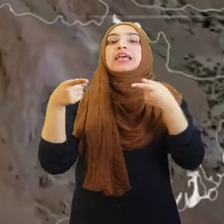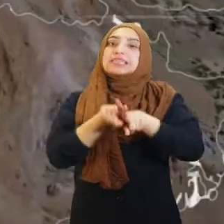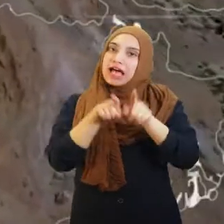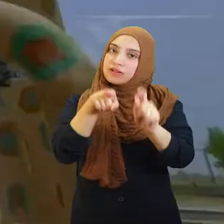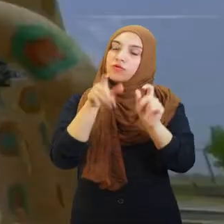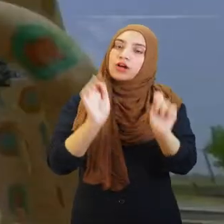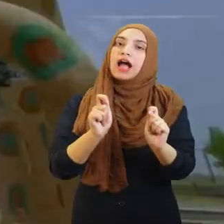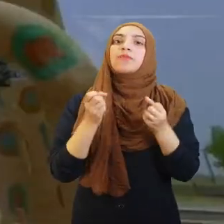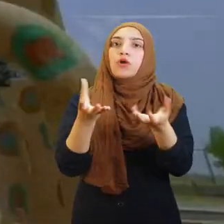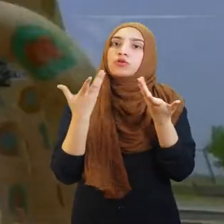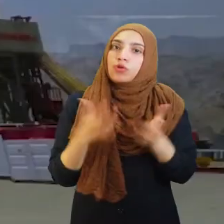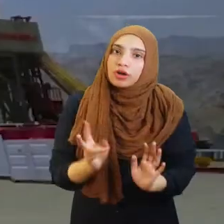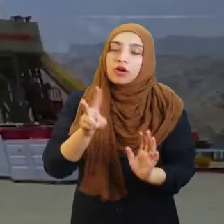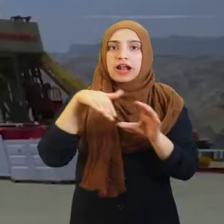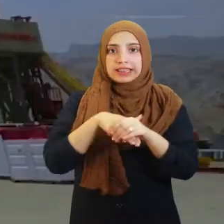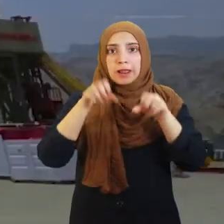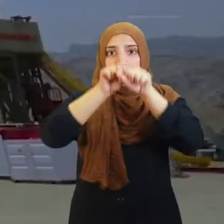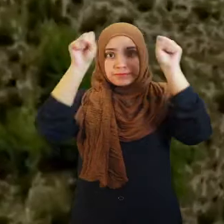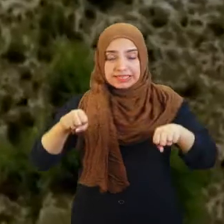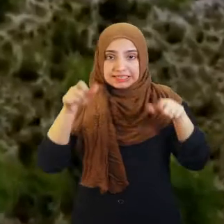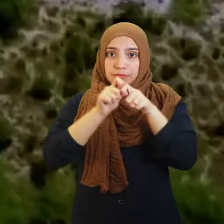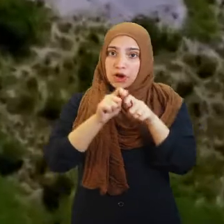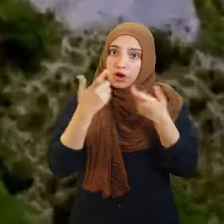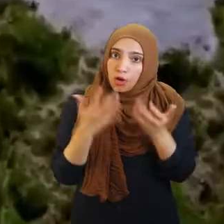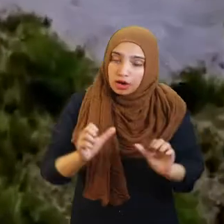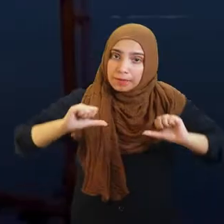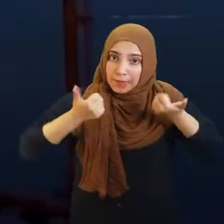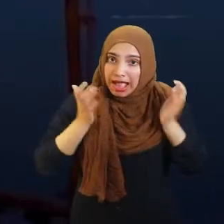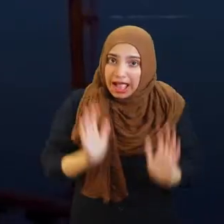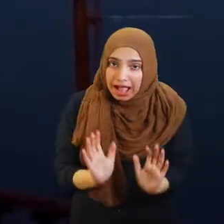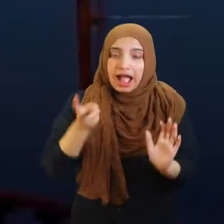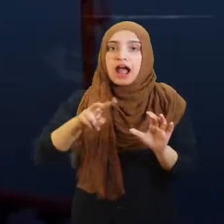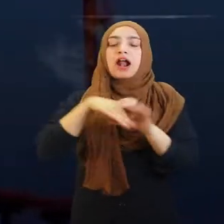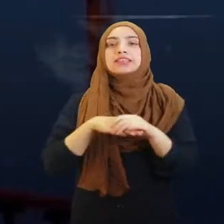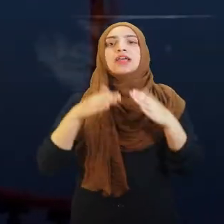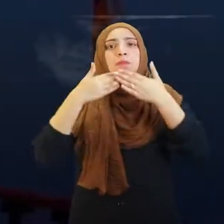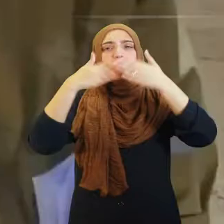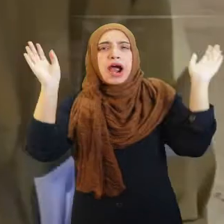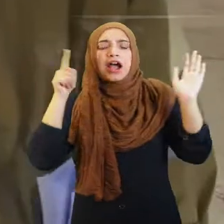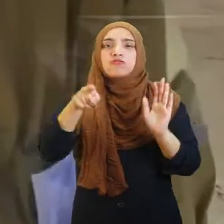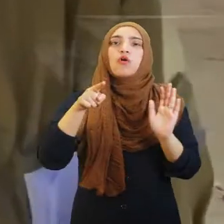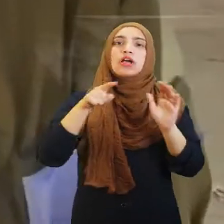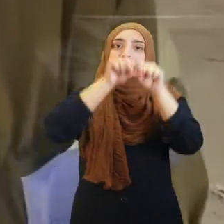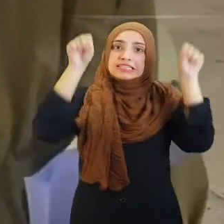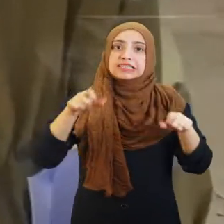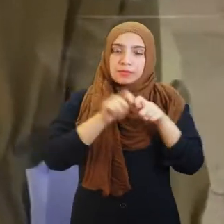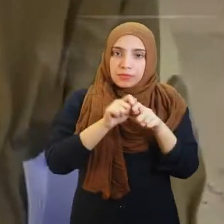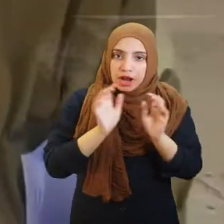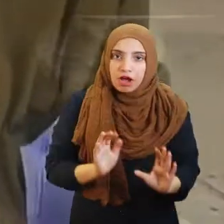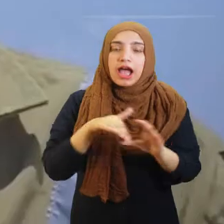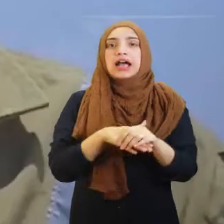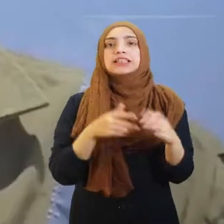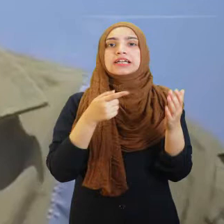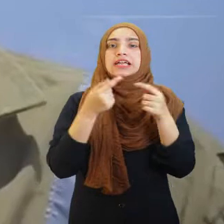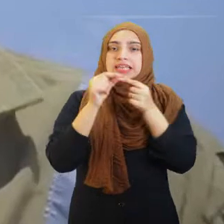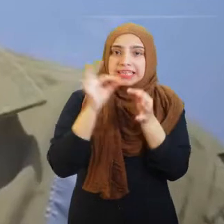production company, is currently managing and operating Pakistan's largest gas reservoir in terms of remaining reserves at